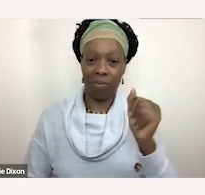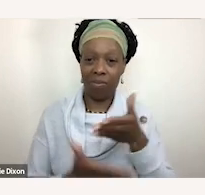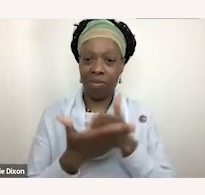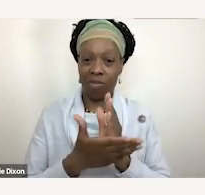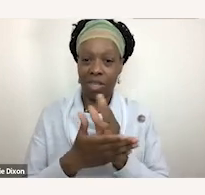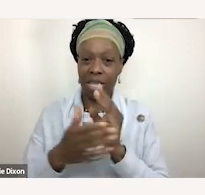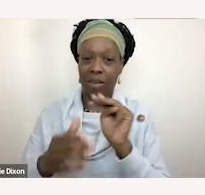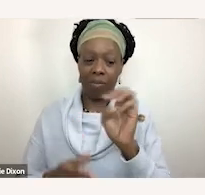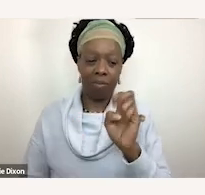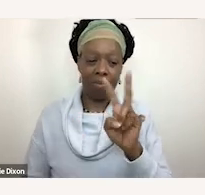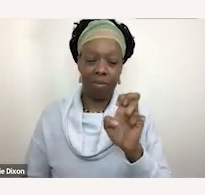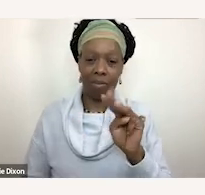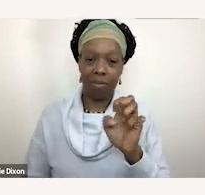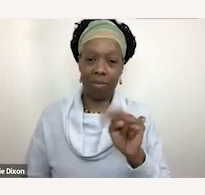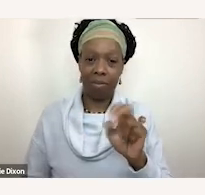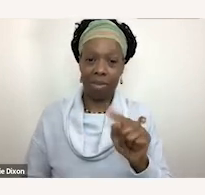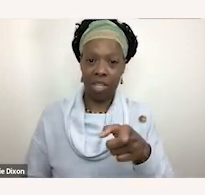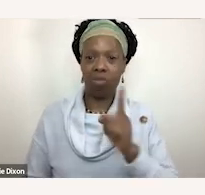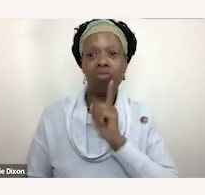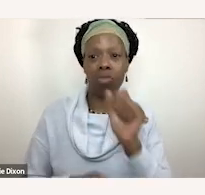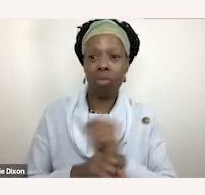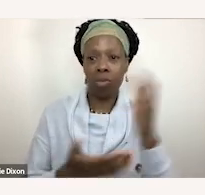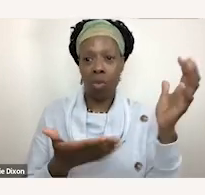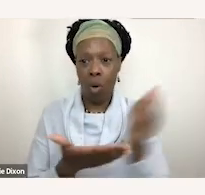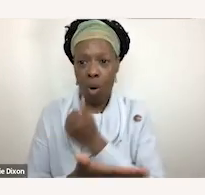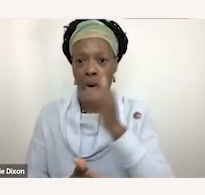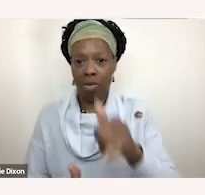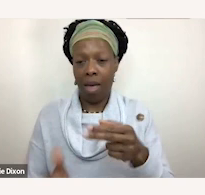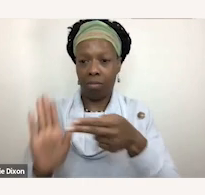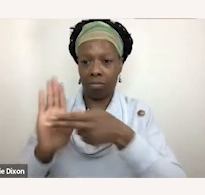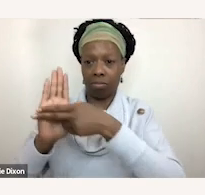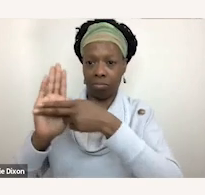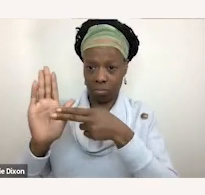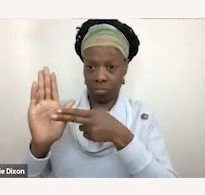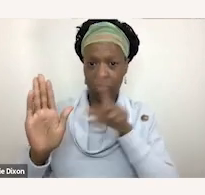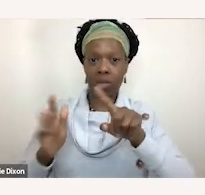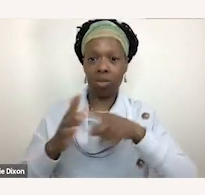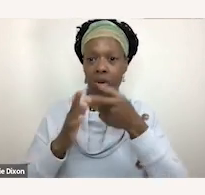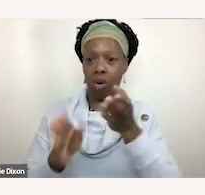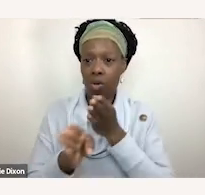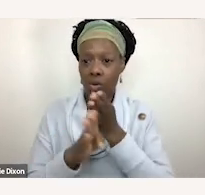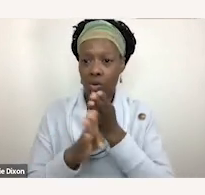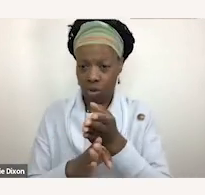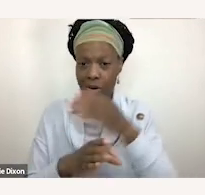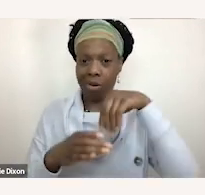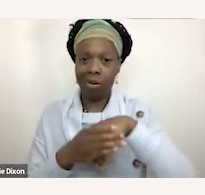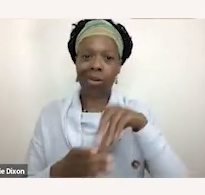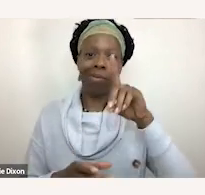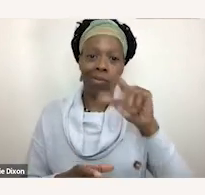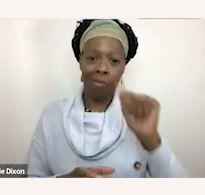earned that title she um started her career in disability